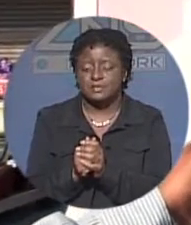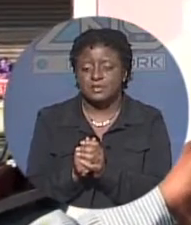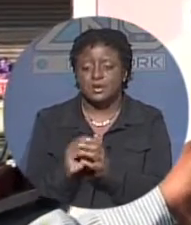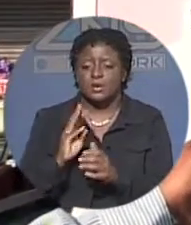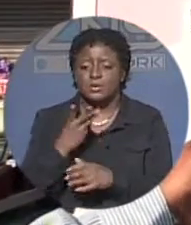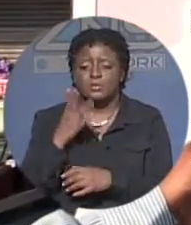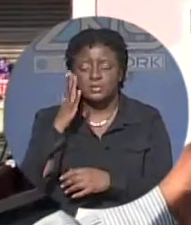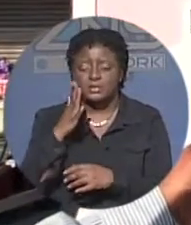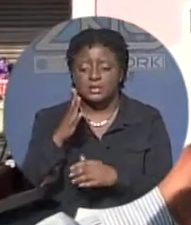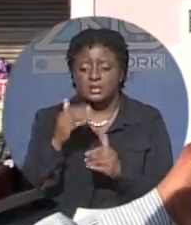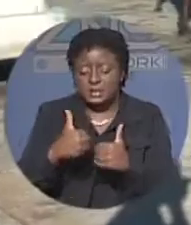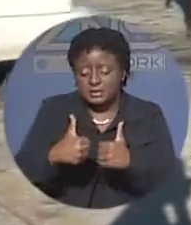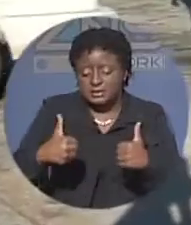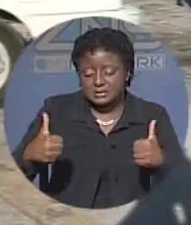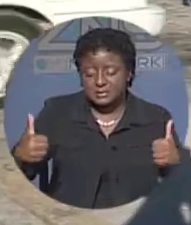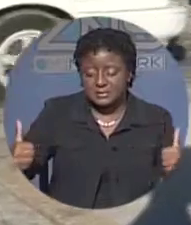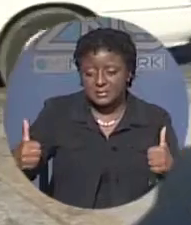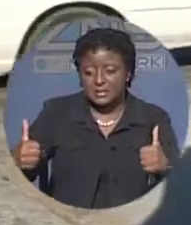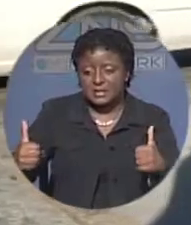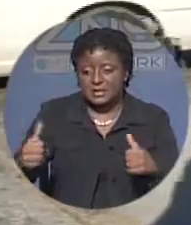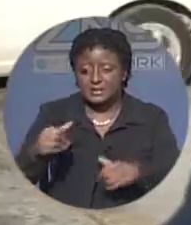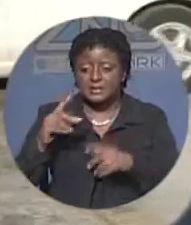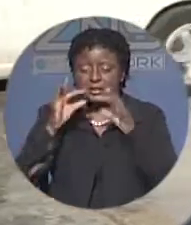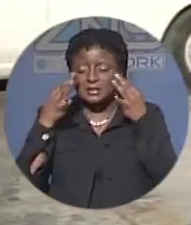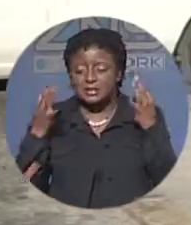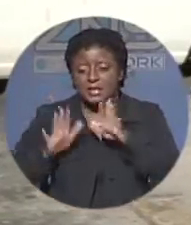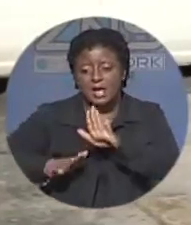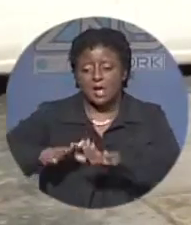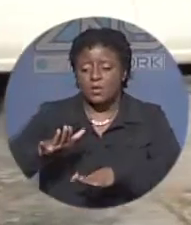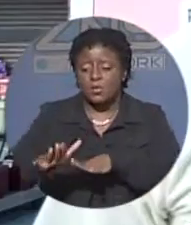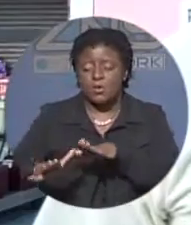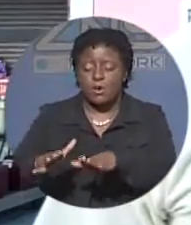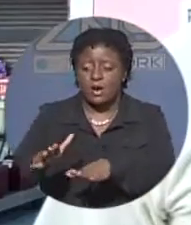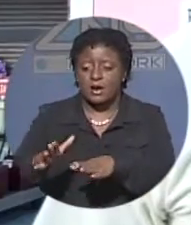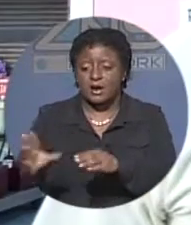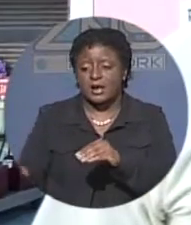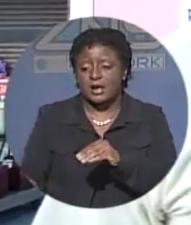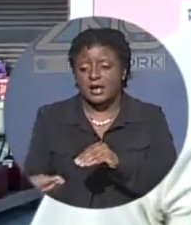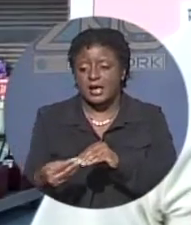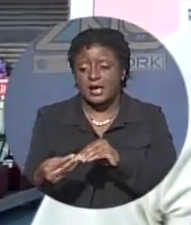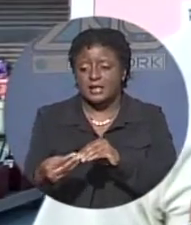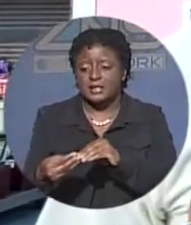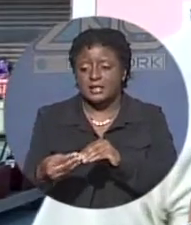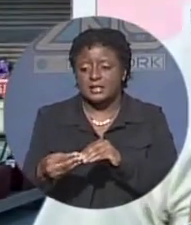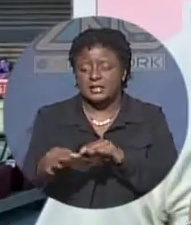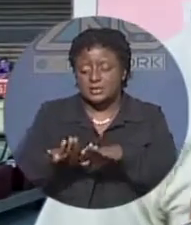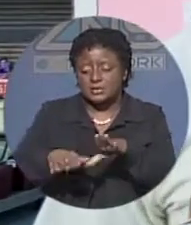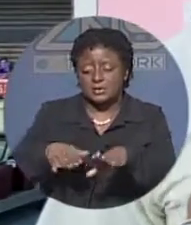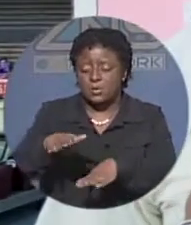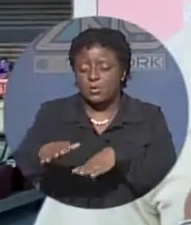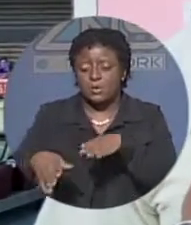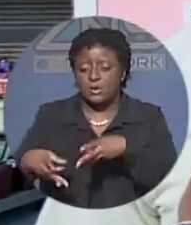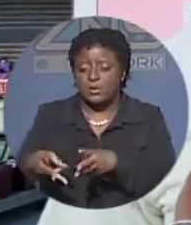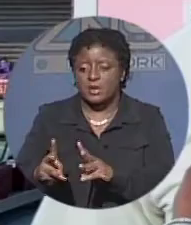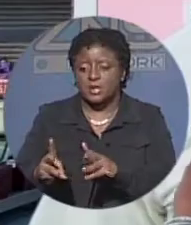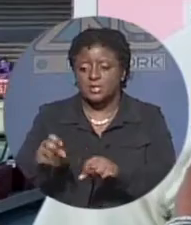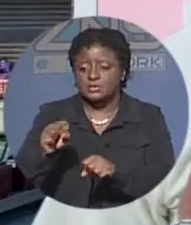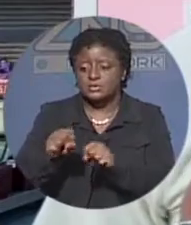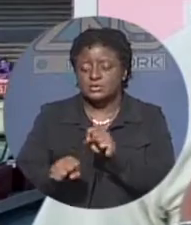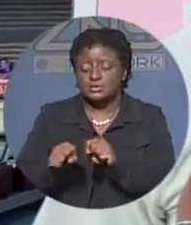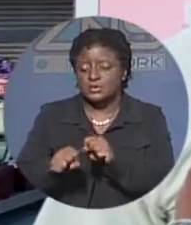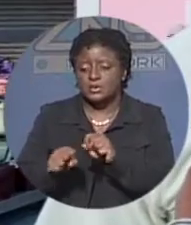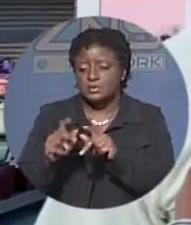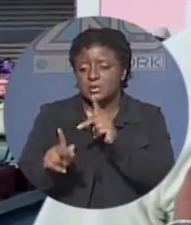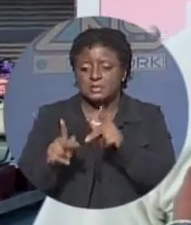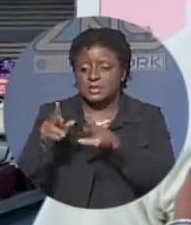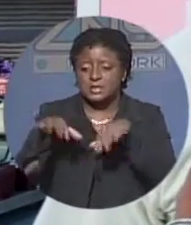catwalk and also resurfacing of concrete works resurfacing and adding a catwalk to the pedestrians would have to come up to the concrete surface they'll